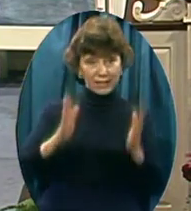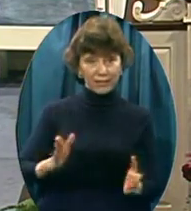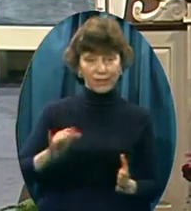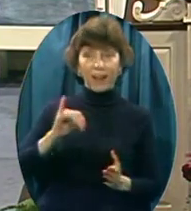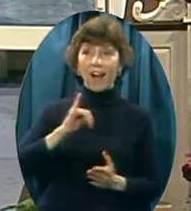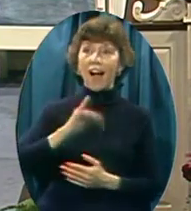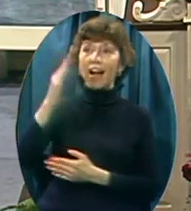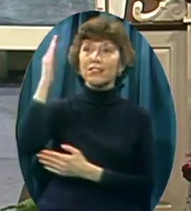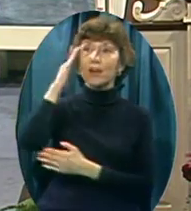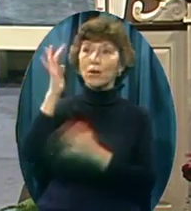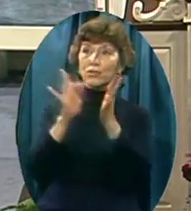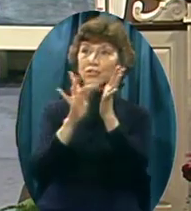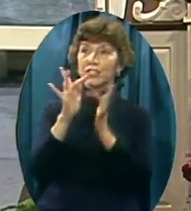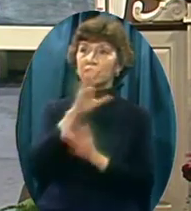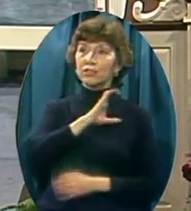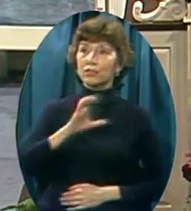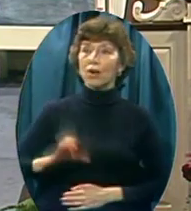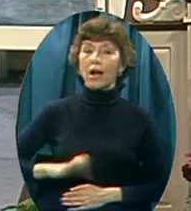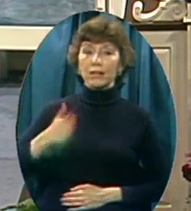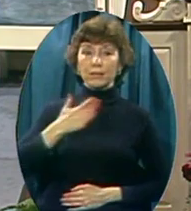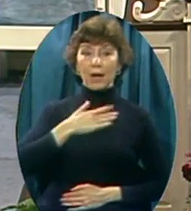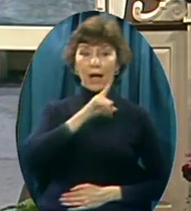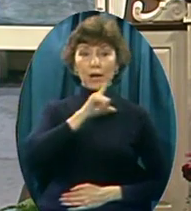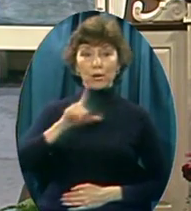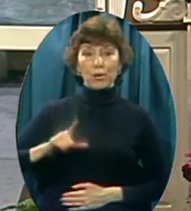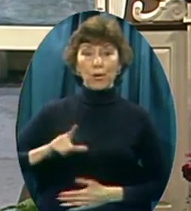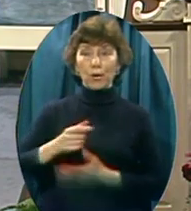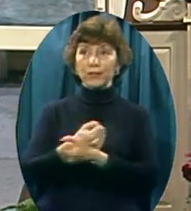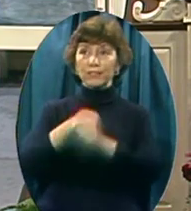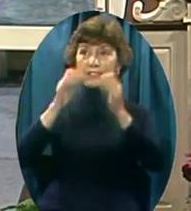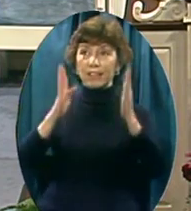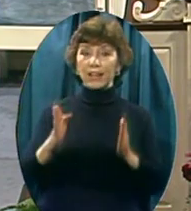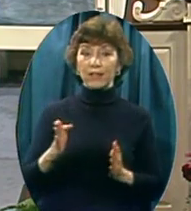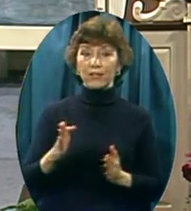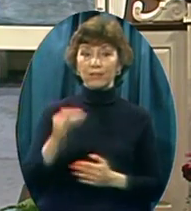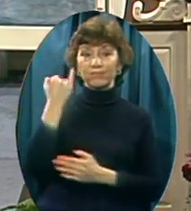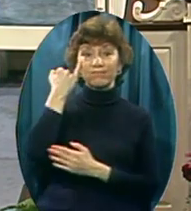Christ Is my Lord and Savior If I should die today